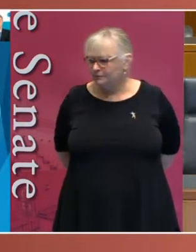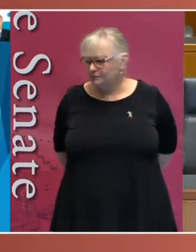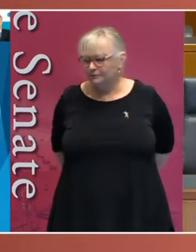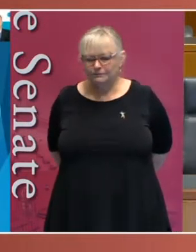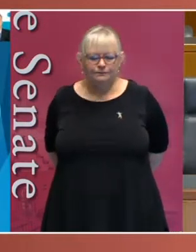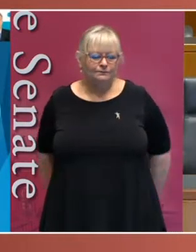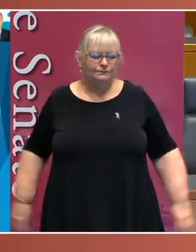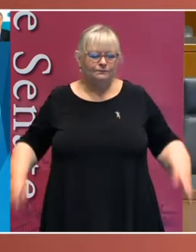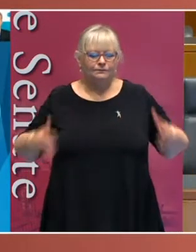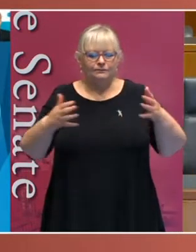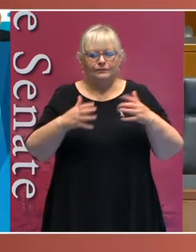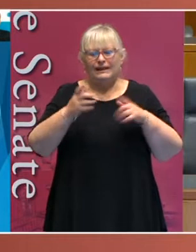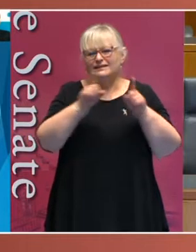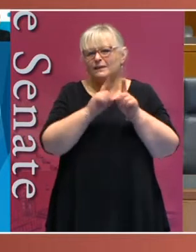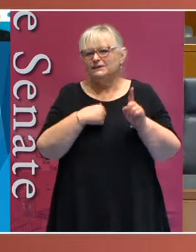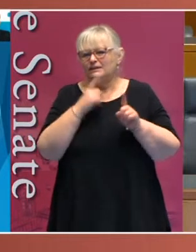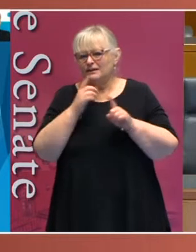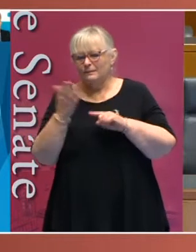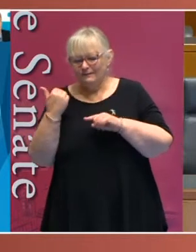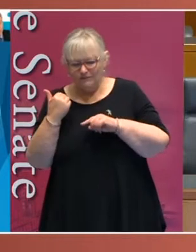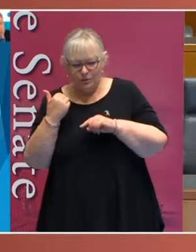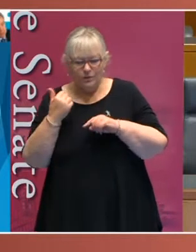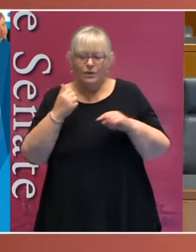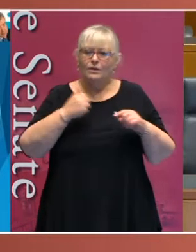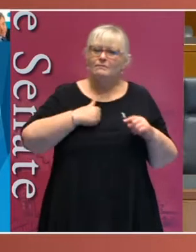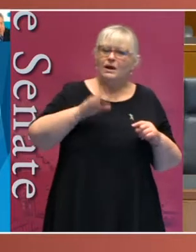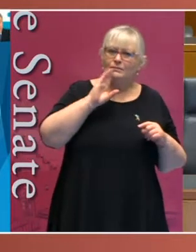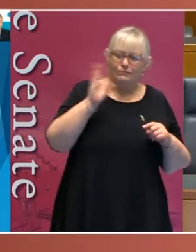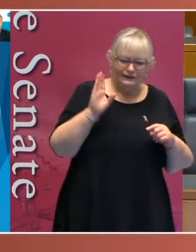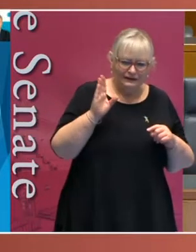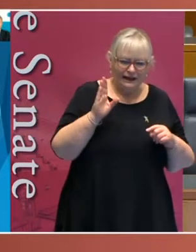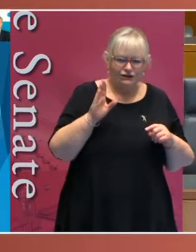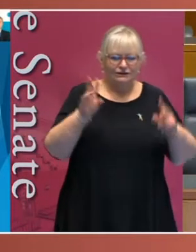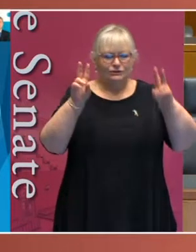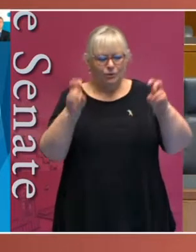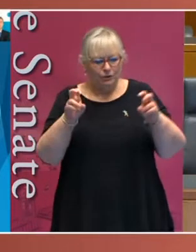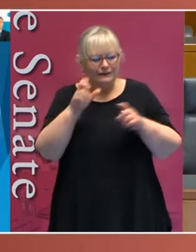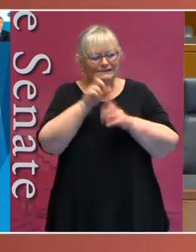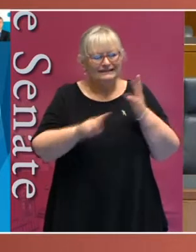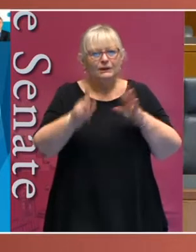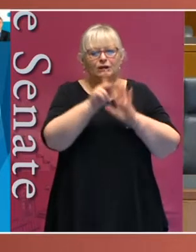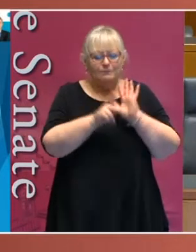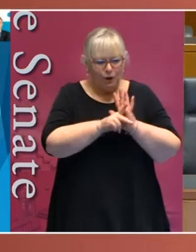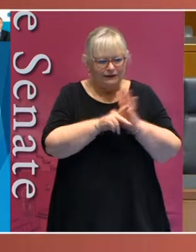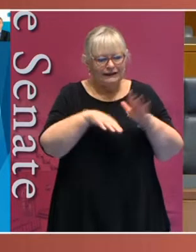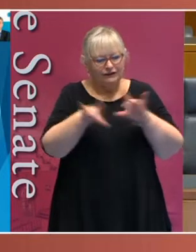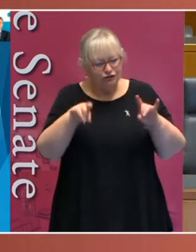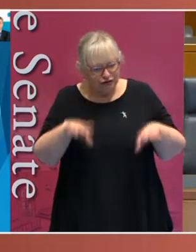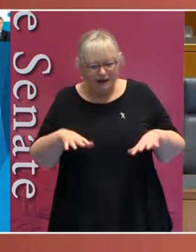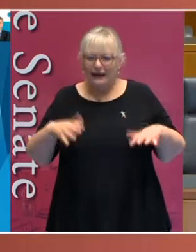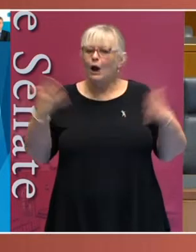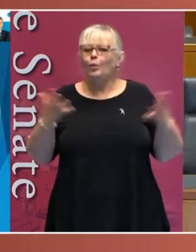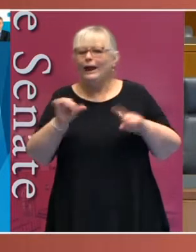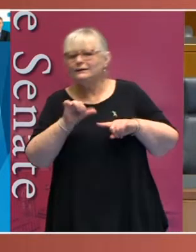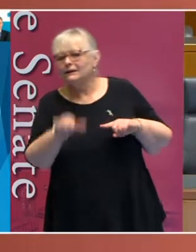And as I stated there, my presentation to you is entitled Disability Policy in Australia, Where